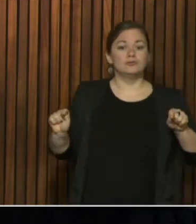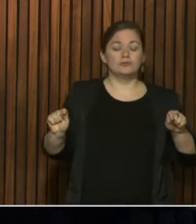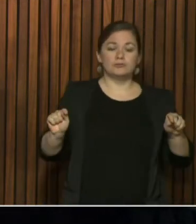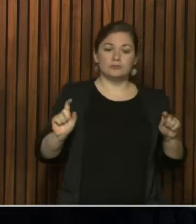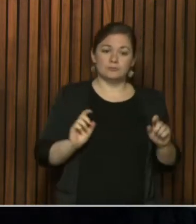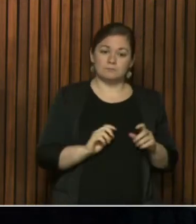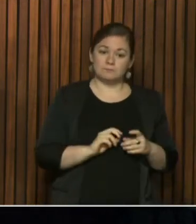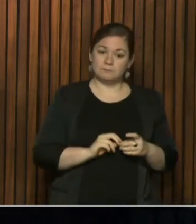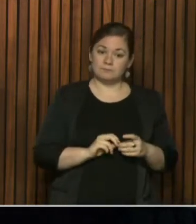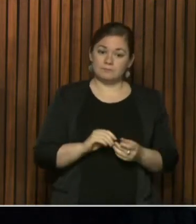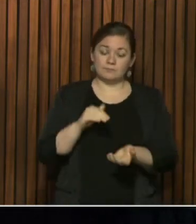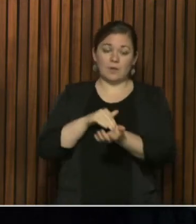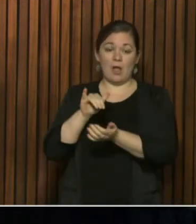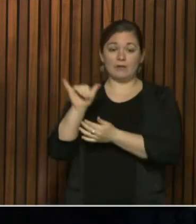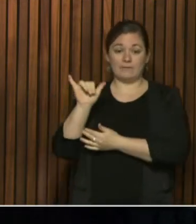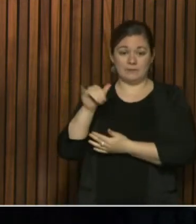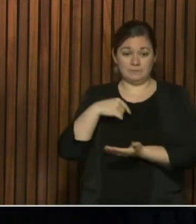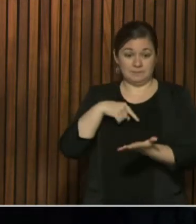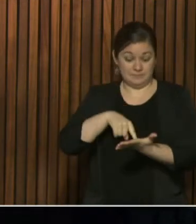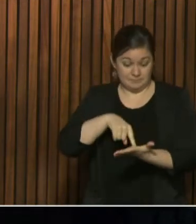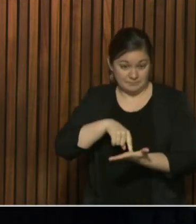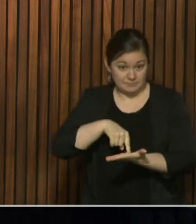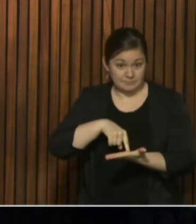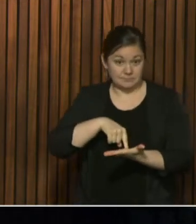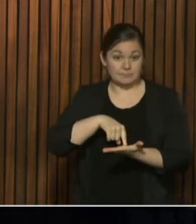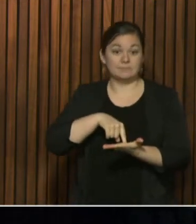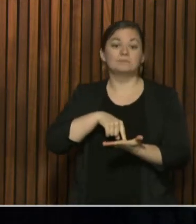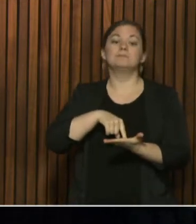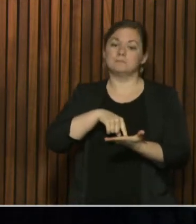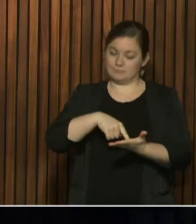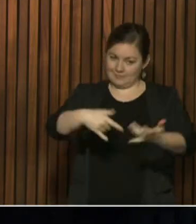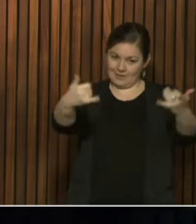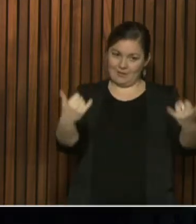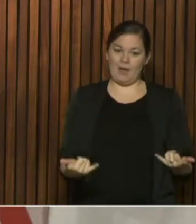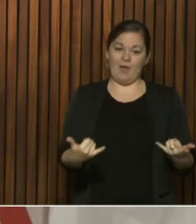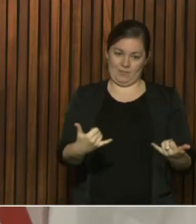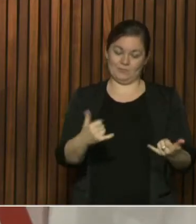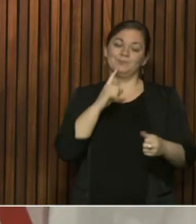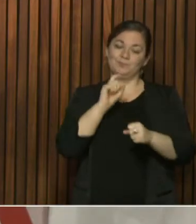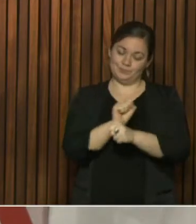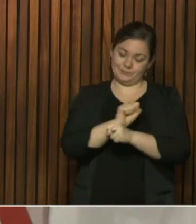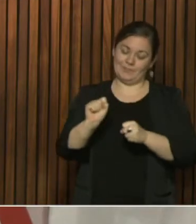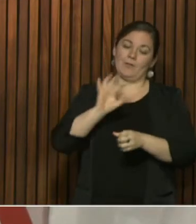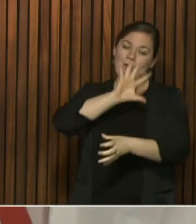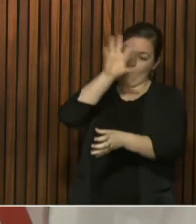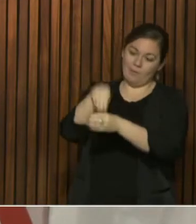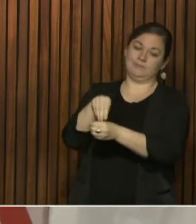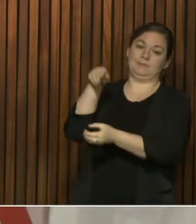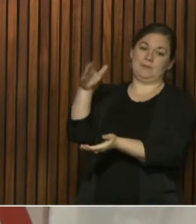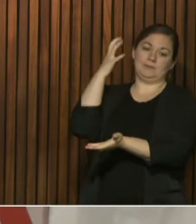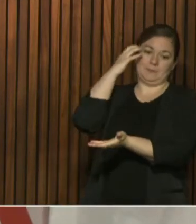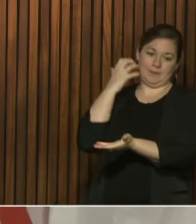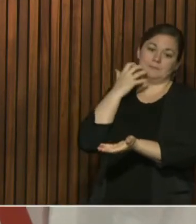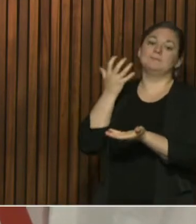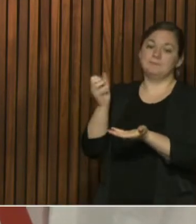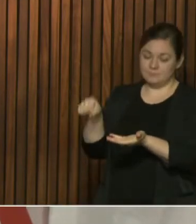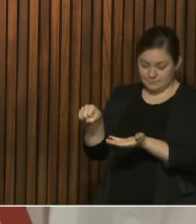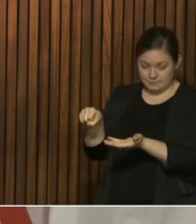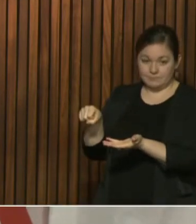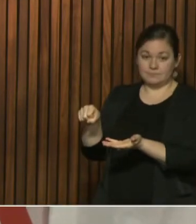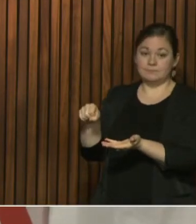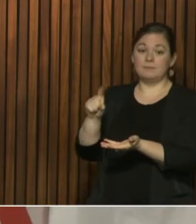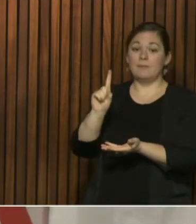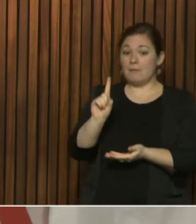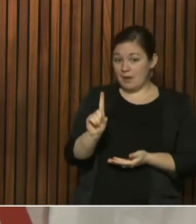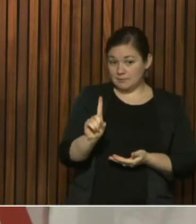According to the data I have, that is the number of people currently in hospital with COVID-19. Now, keeping in mind that people